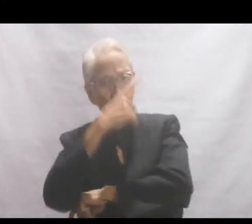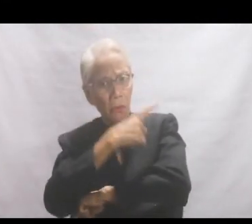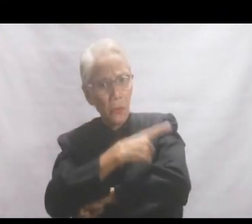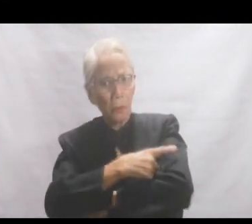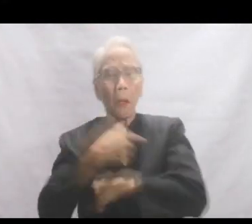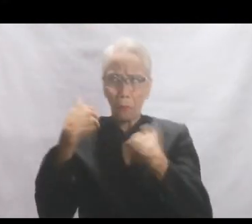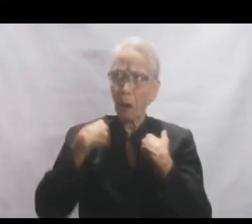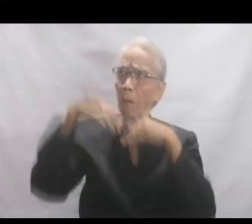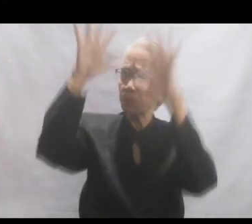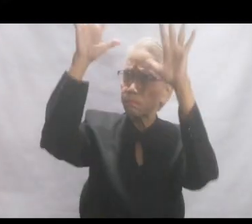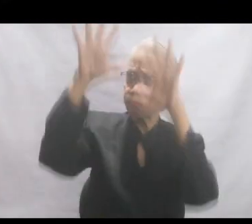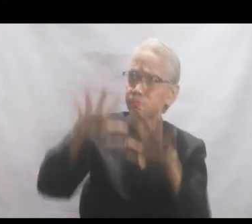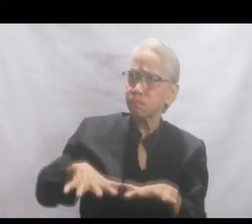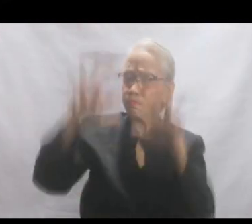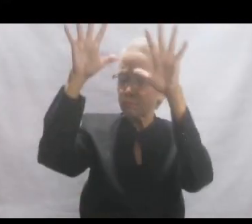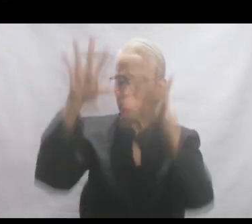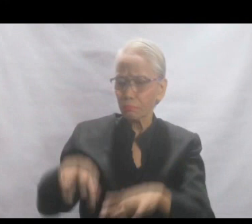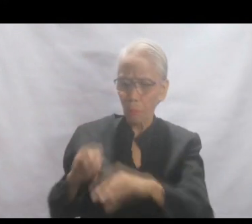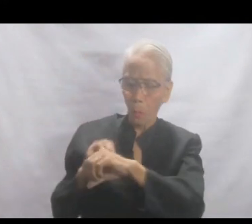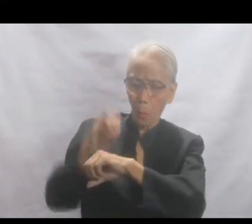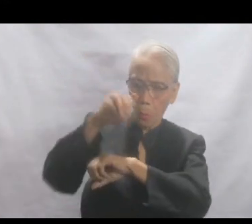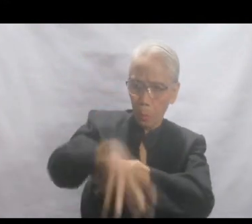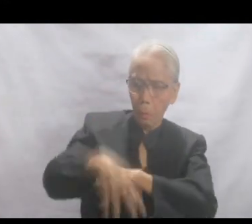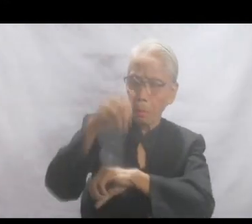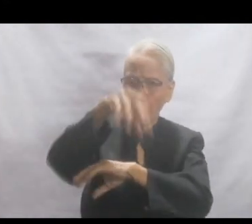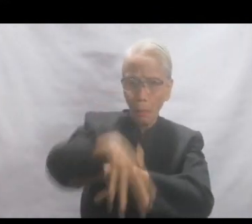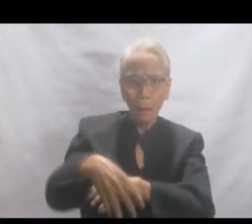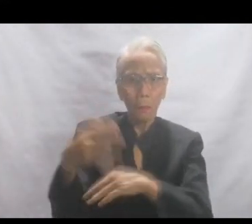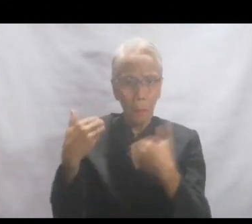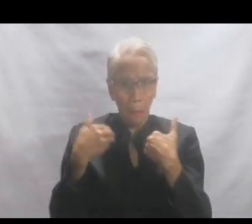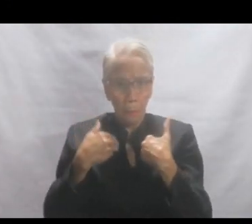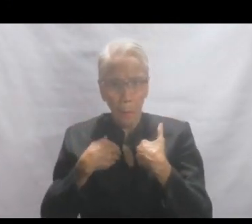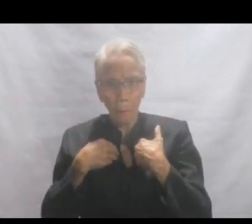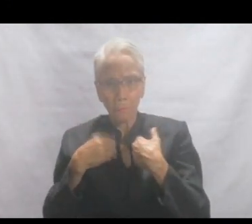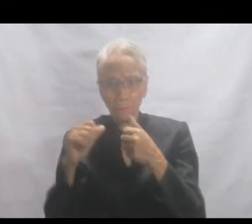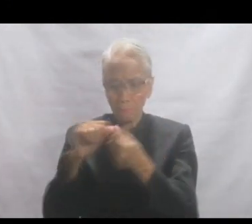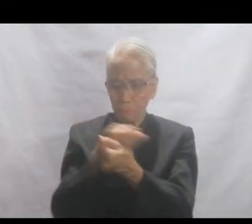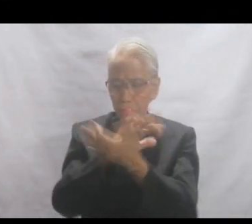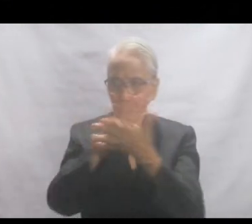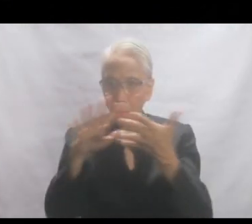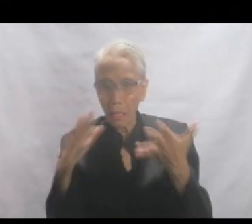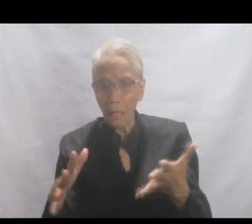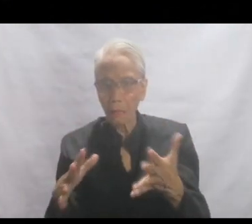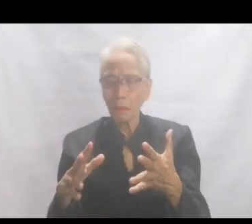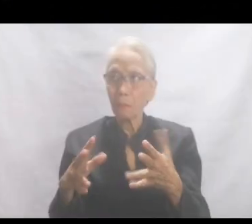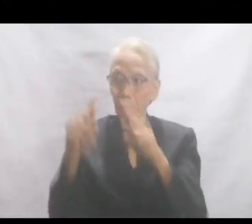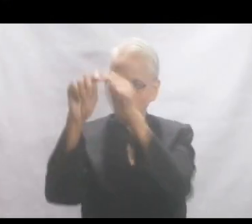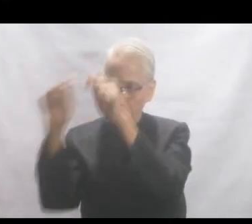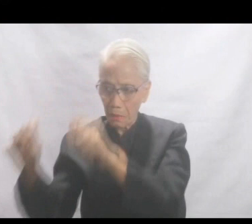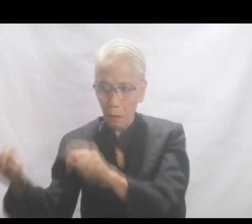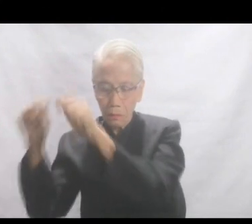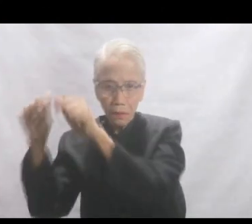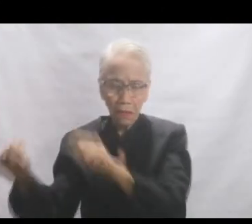week he poured forth rain, till the rivers overflowed their banks, and the crops of rice stood in water. Towns